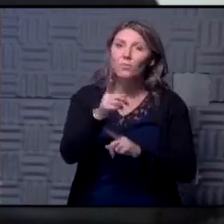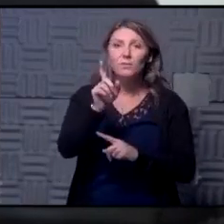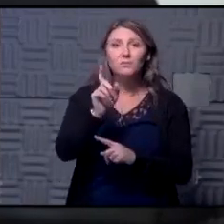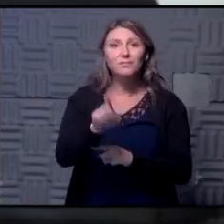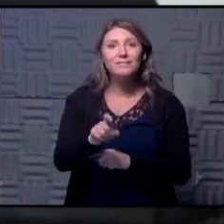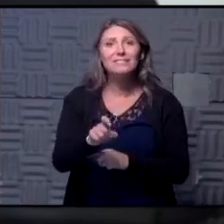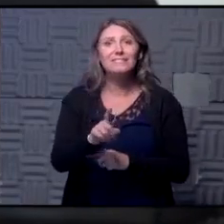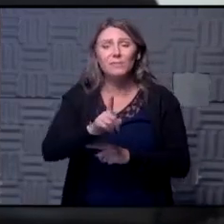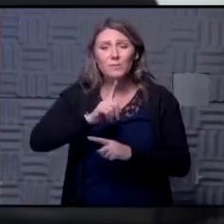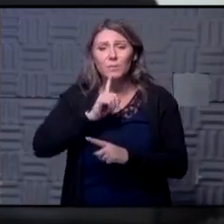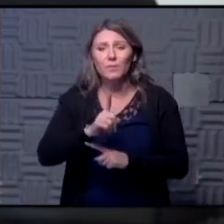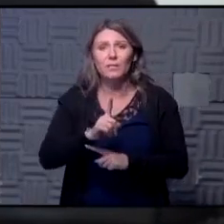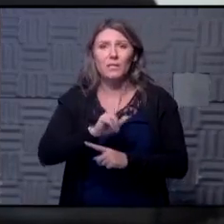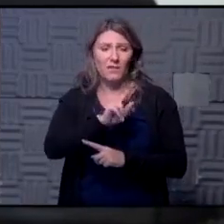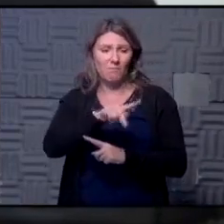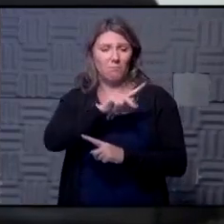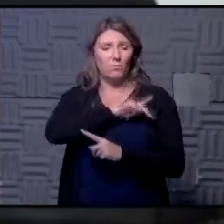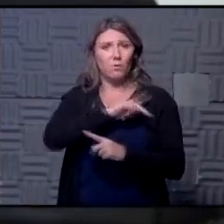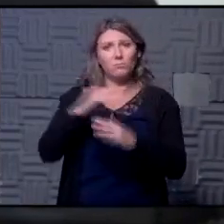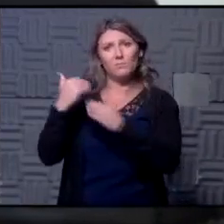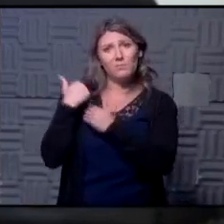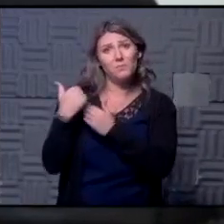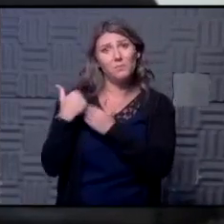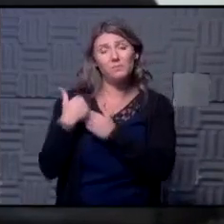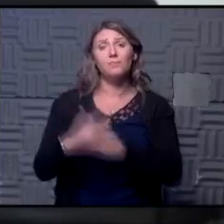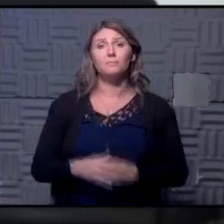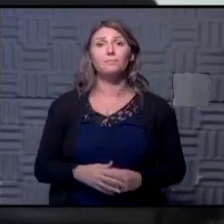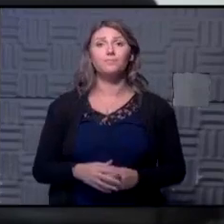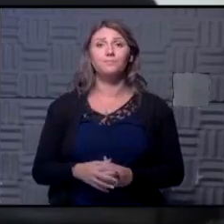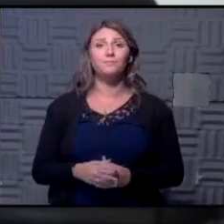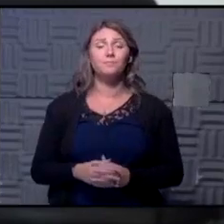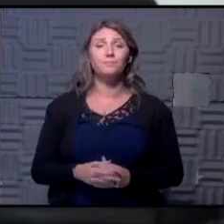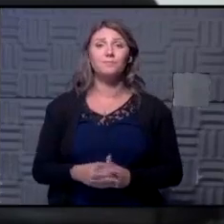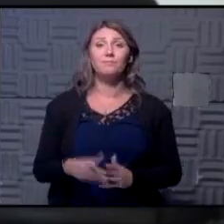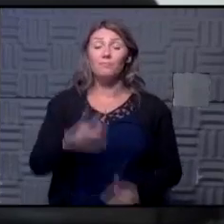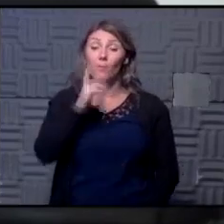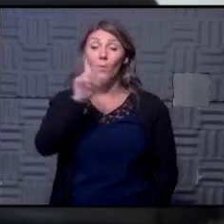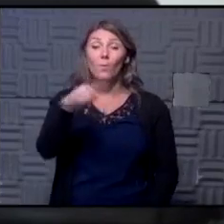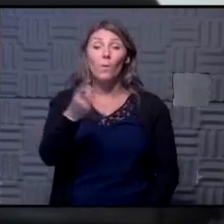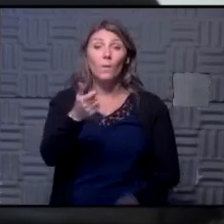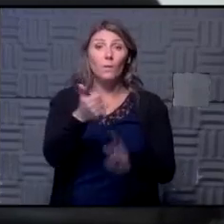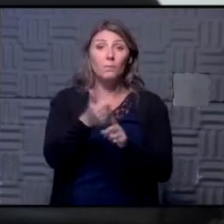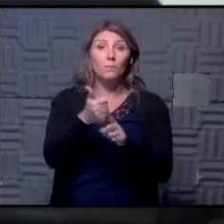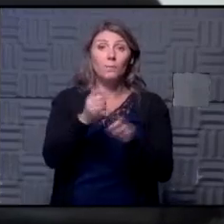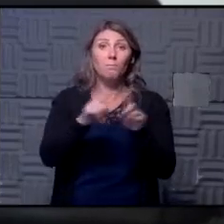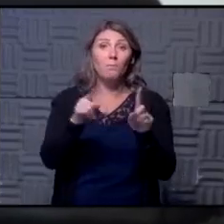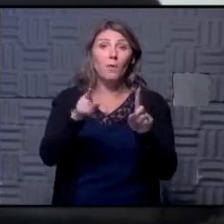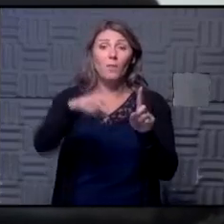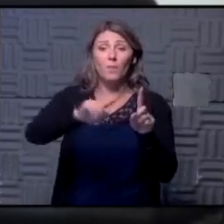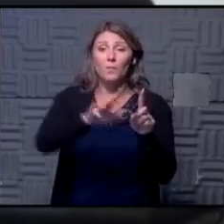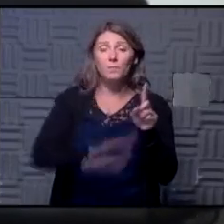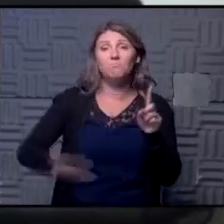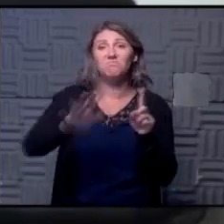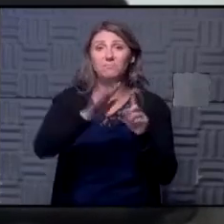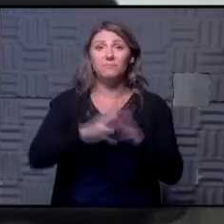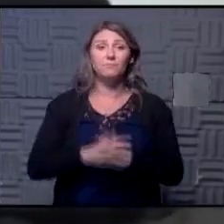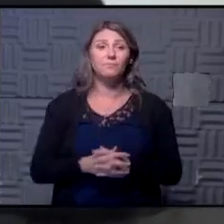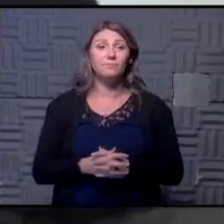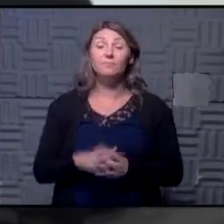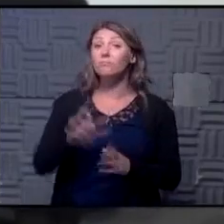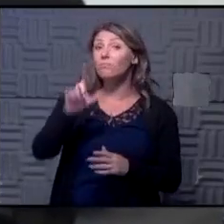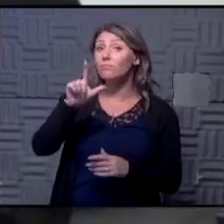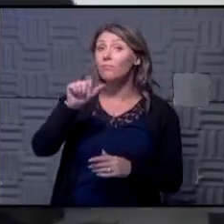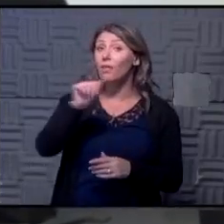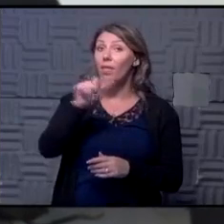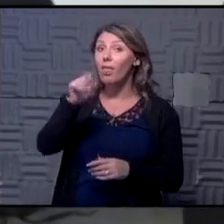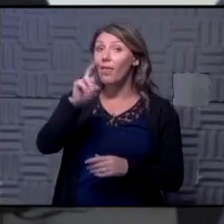to really take personal responsibility and not only for themselves but for those around them alan